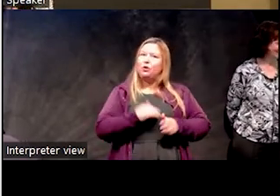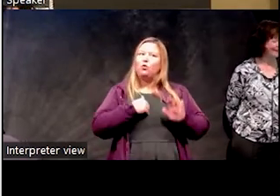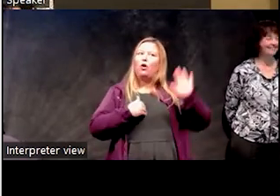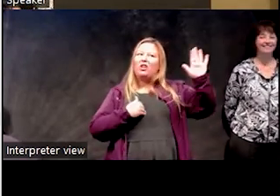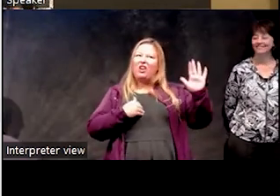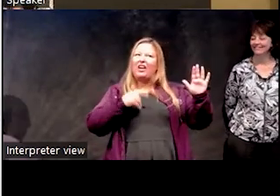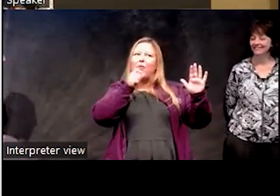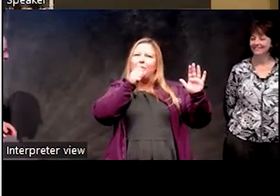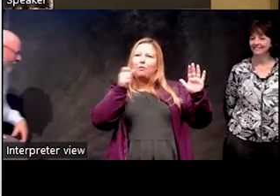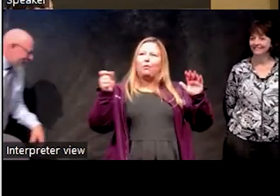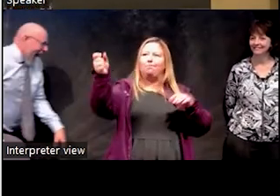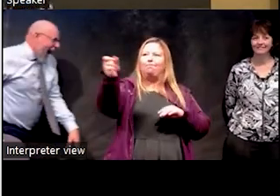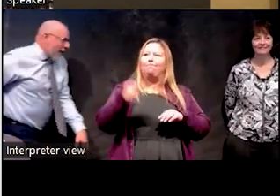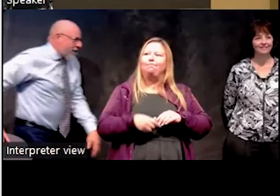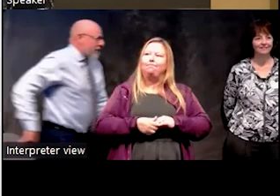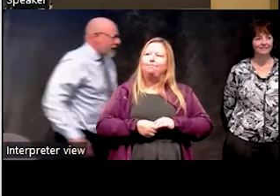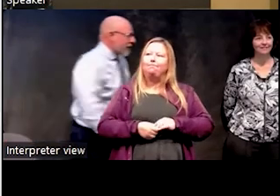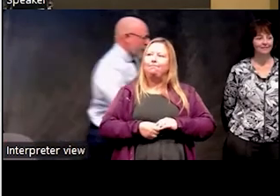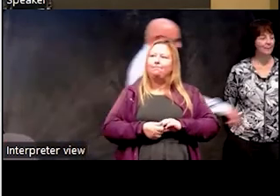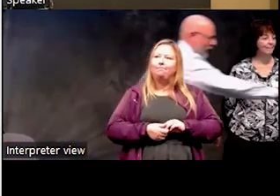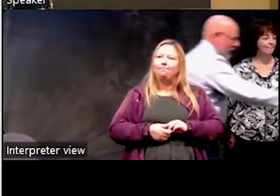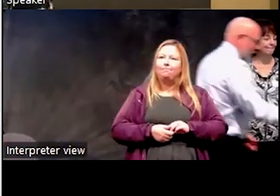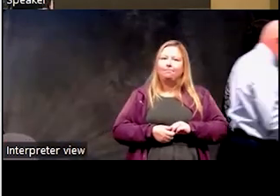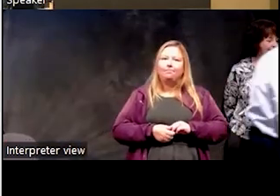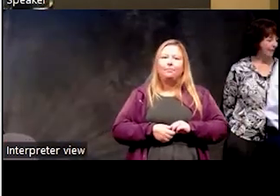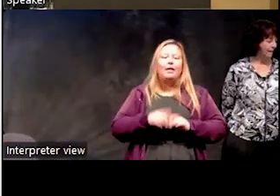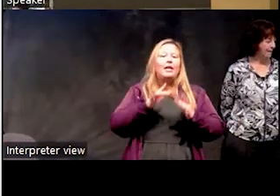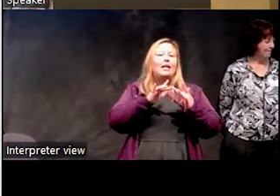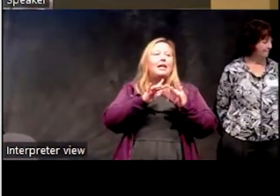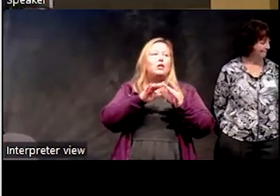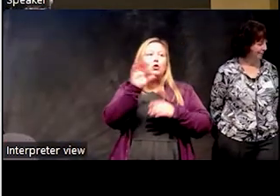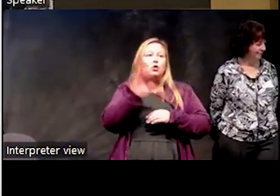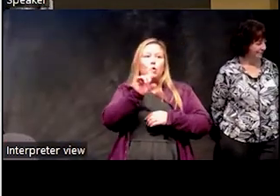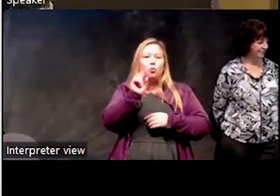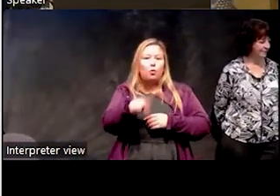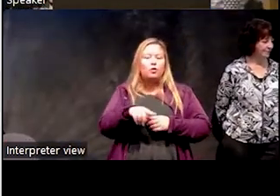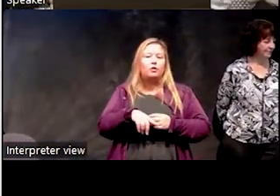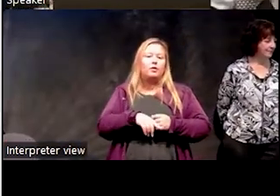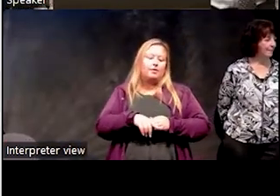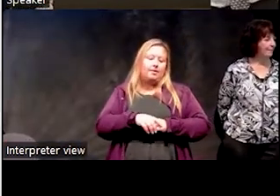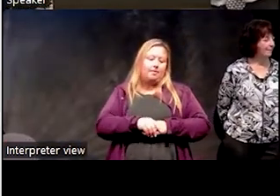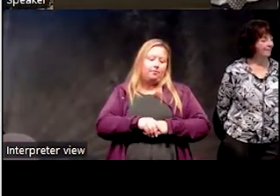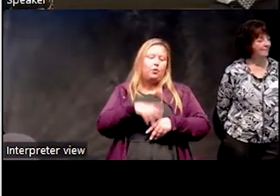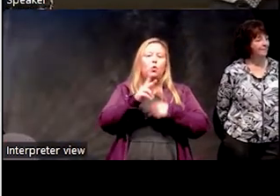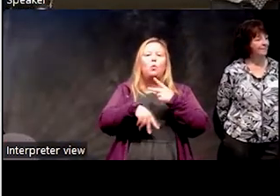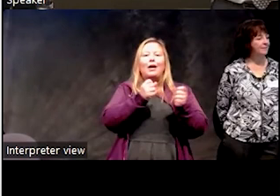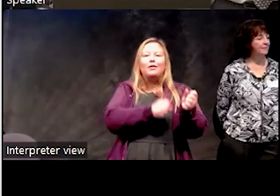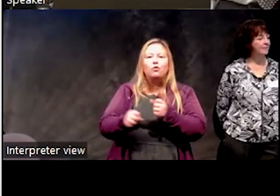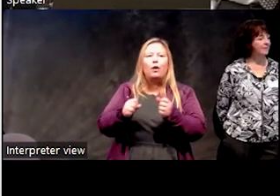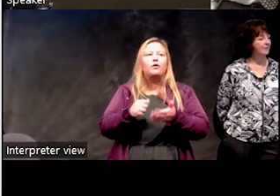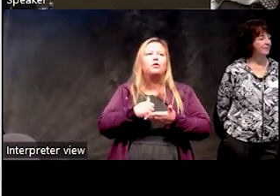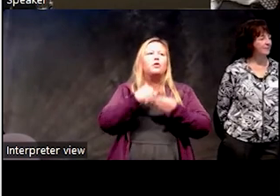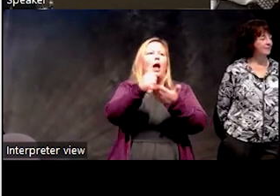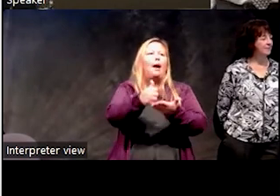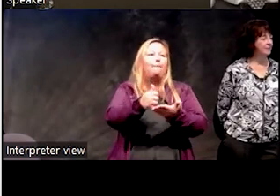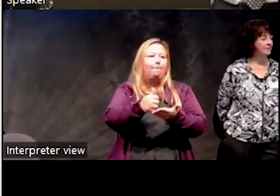hand, and I will come to you. Uh, the question online is, what kind of strategies are used to help